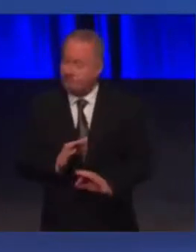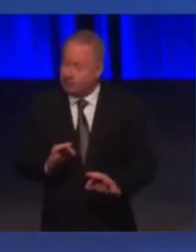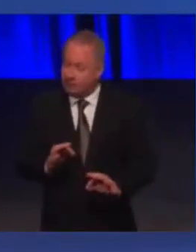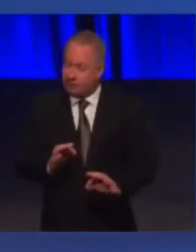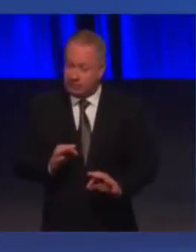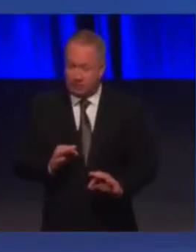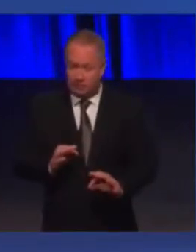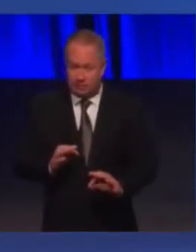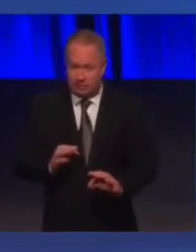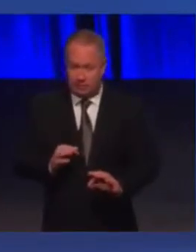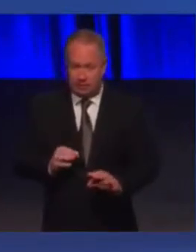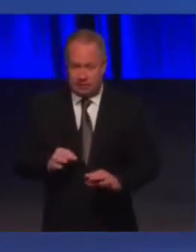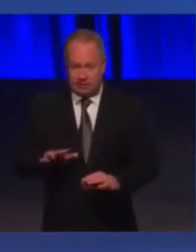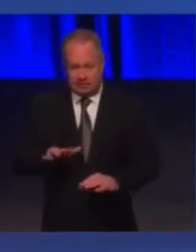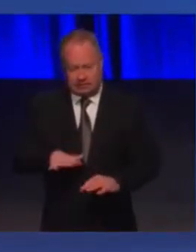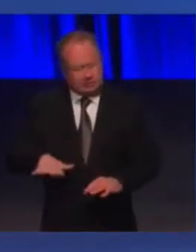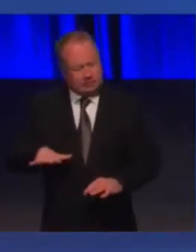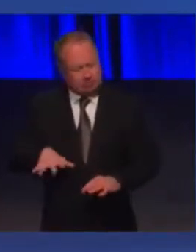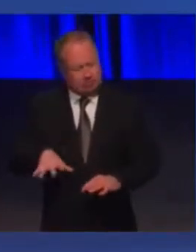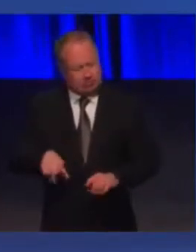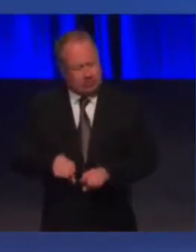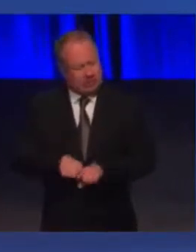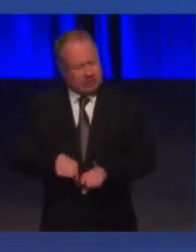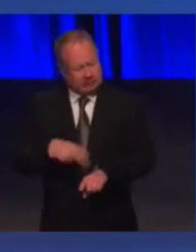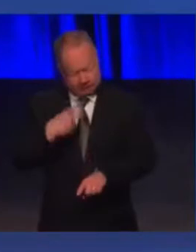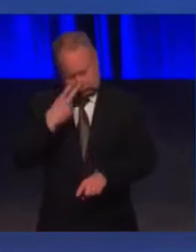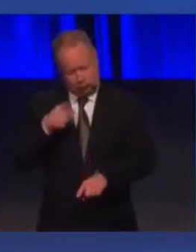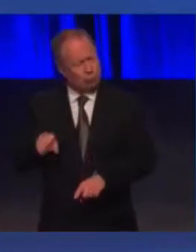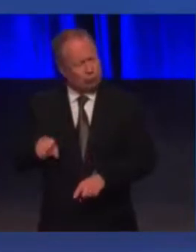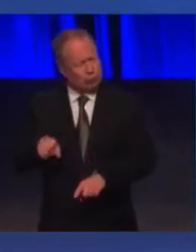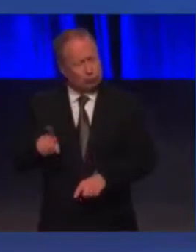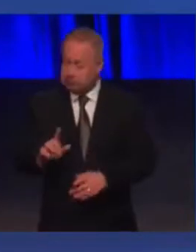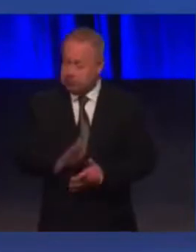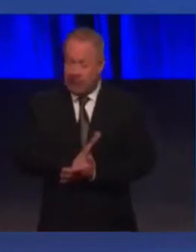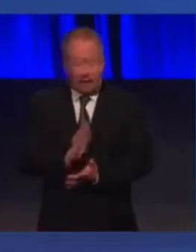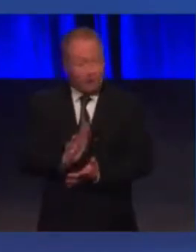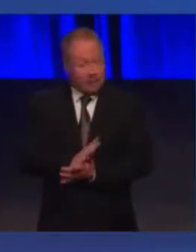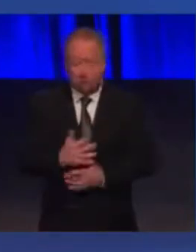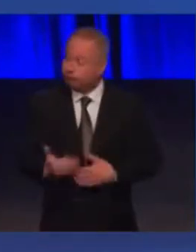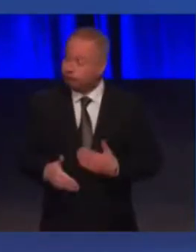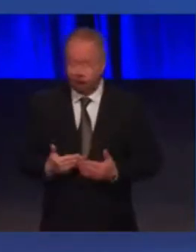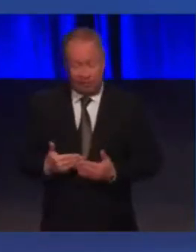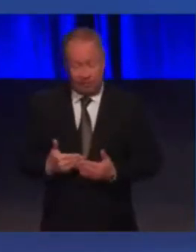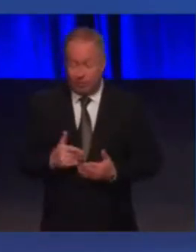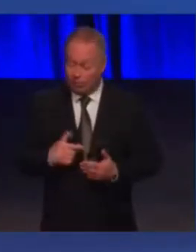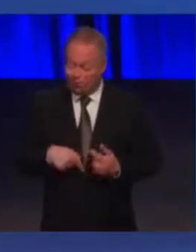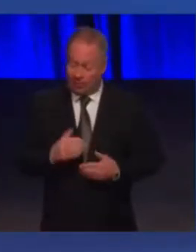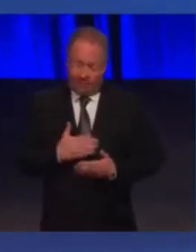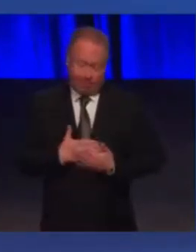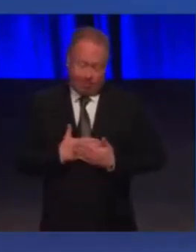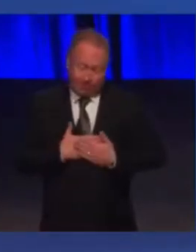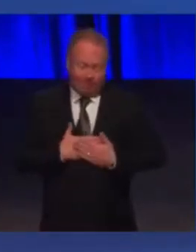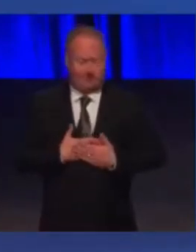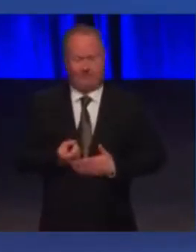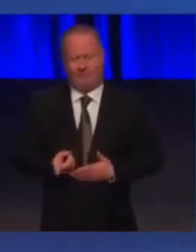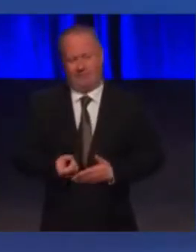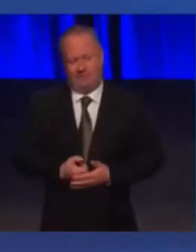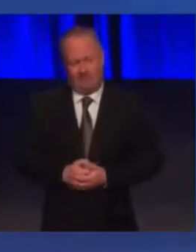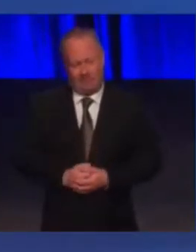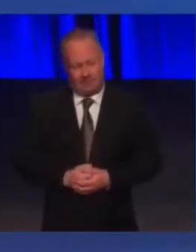functions at the level of a two-year-old but he's happy and he's loved very, very much.